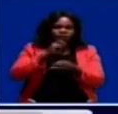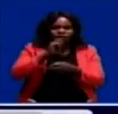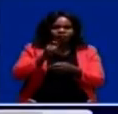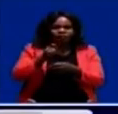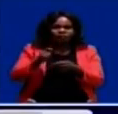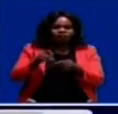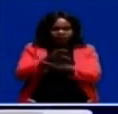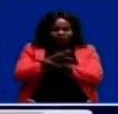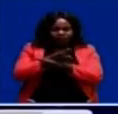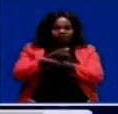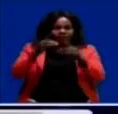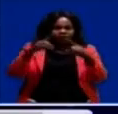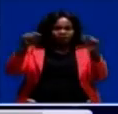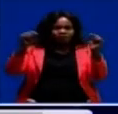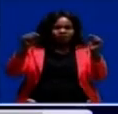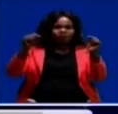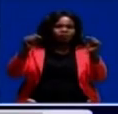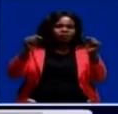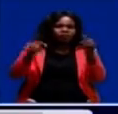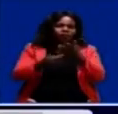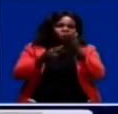in Japan, Yotam Mugara.